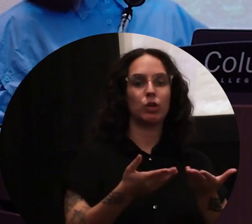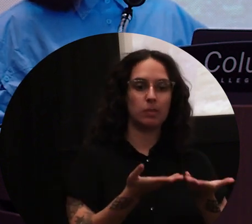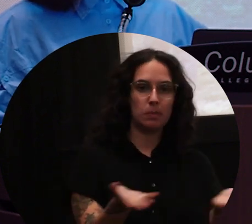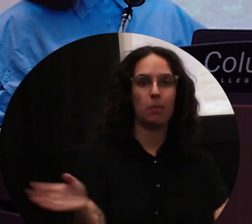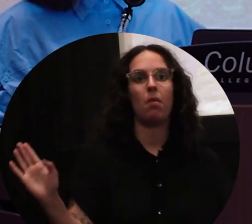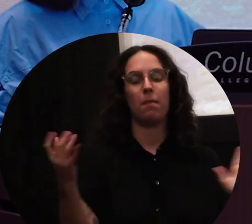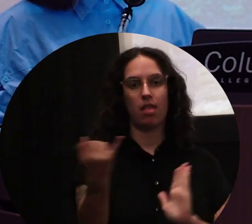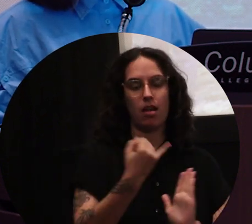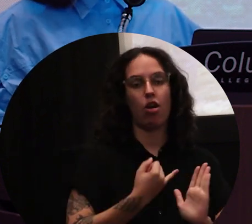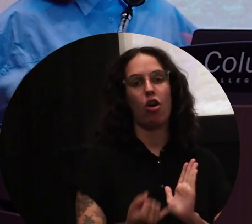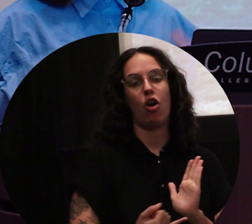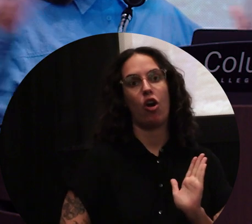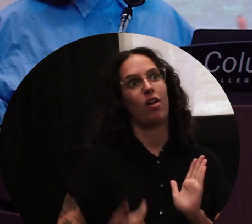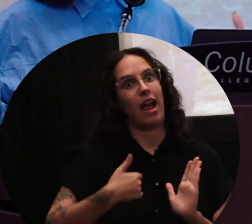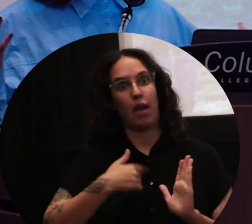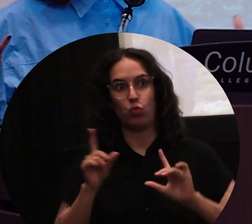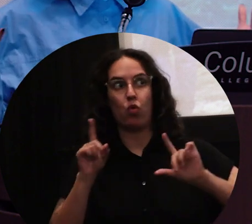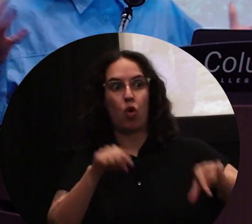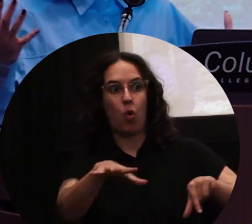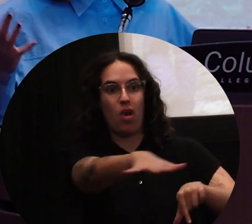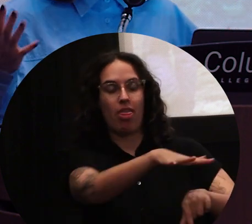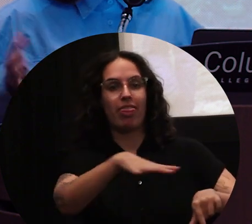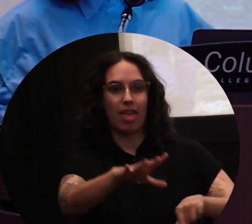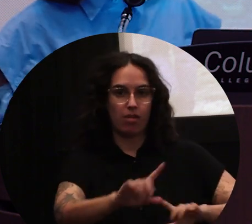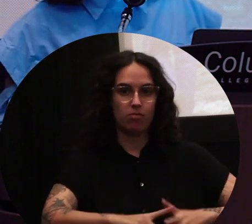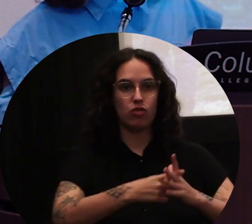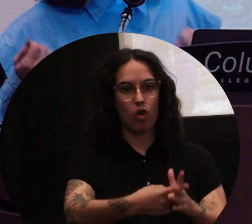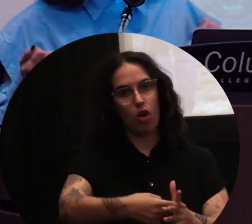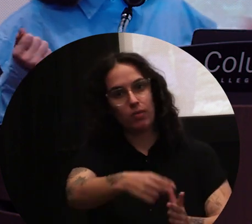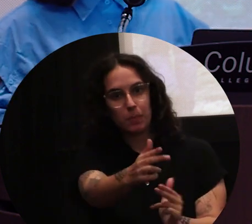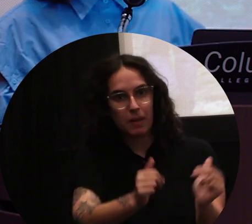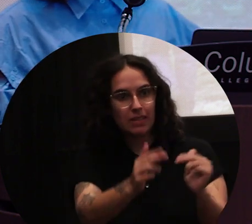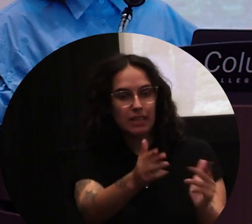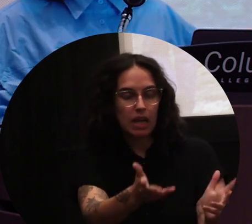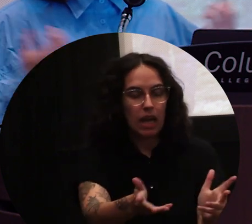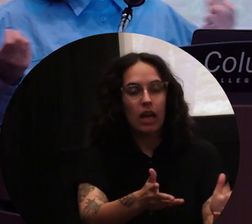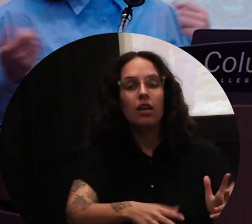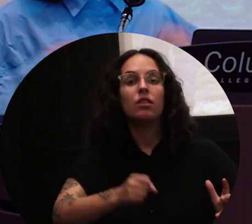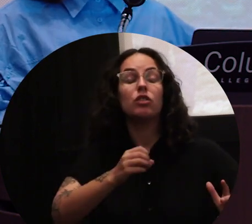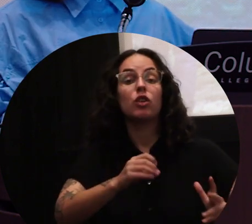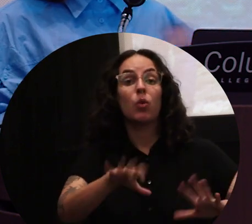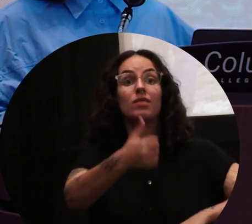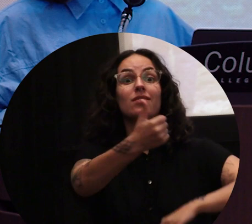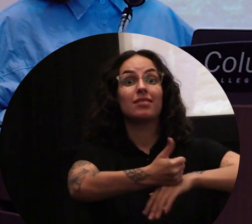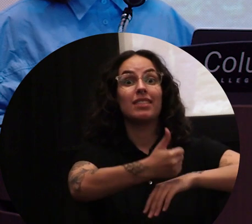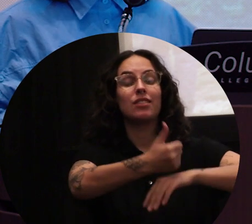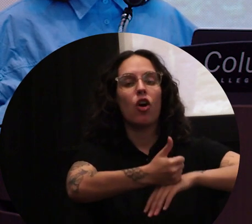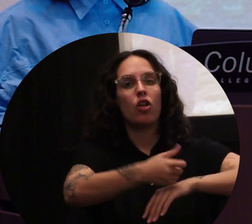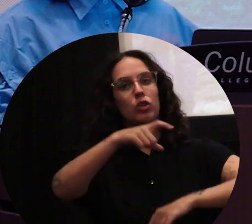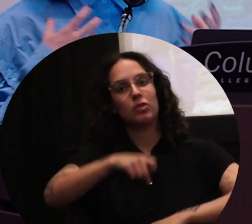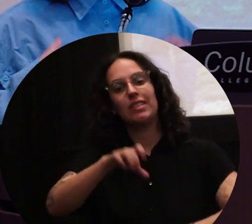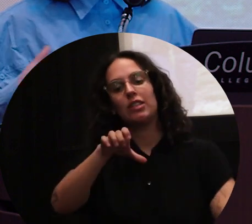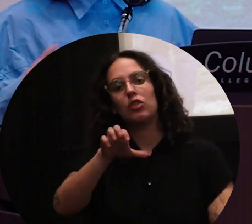And as the fun last part, mean, it wasn't the last thing we had to do. But as part of the install is, we had to get this crane